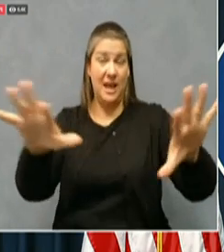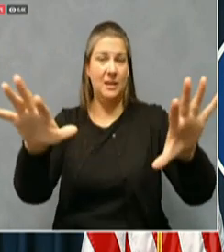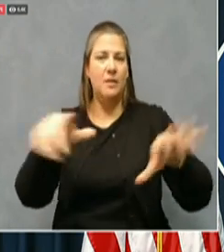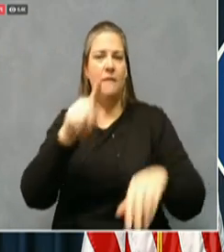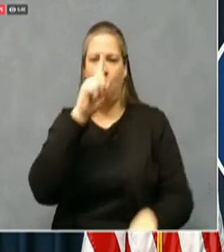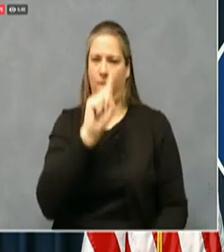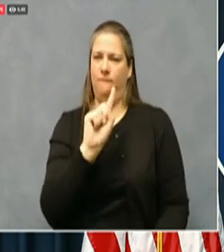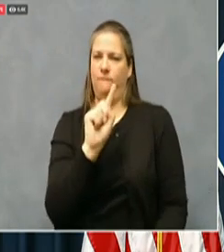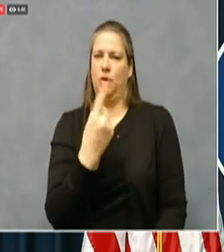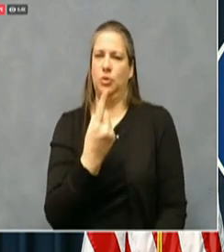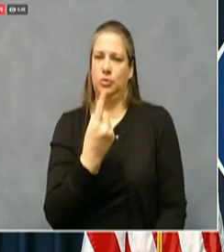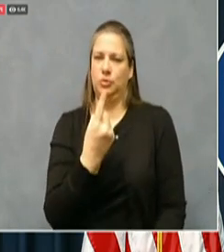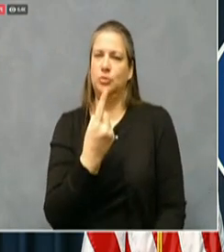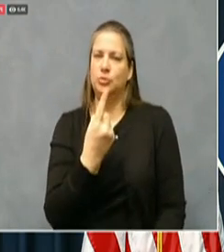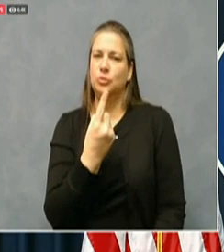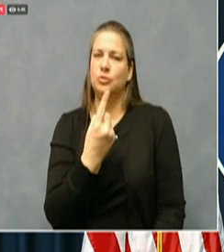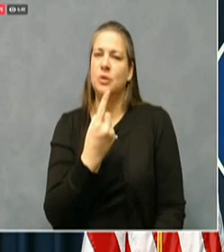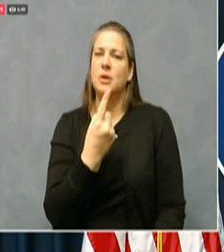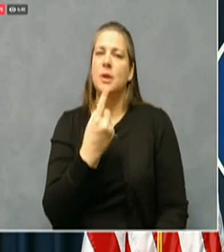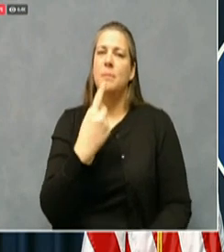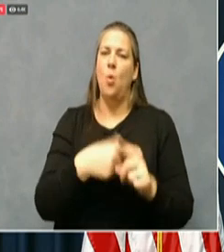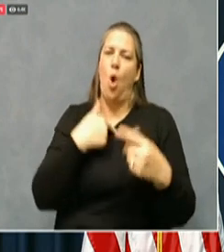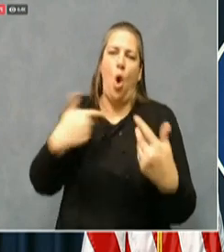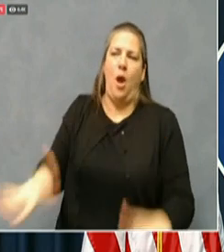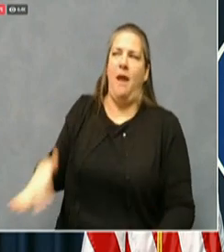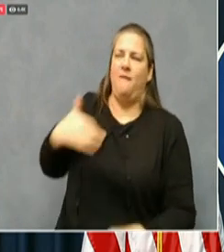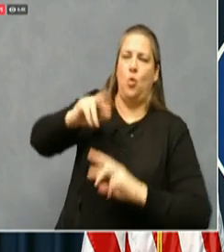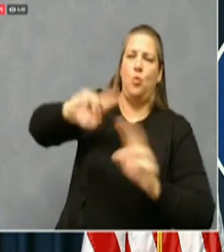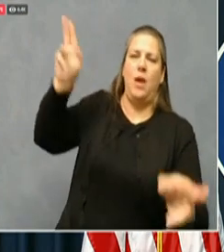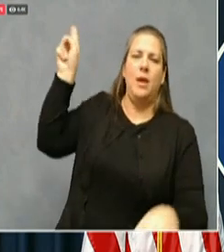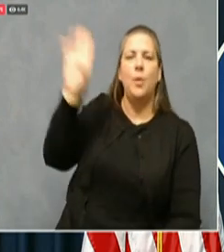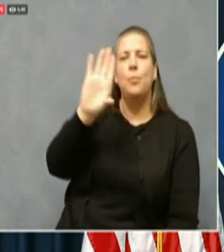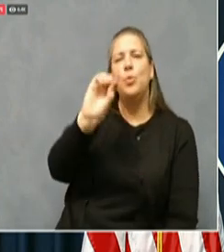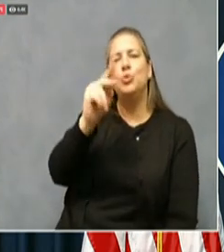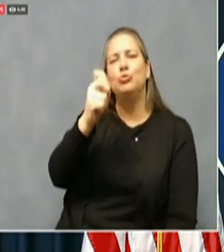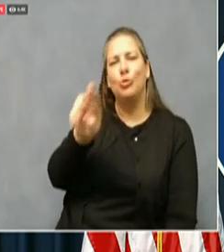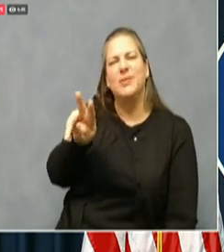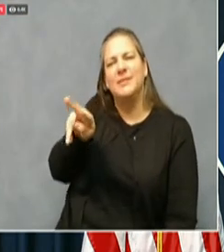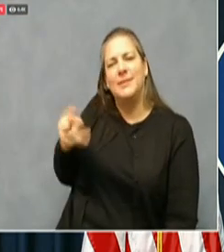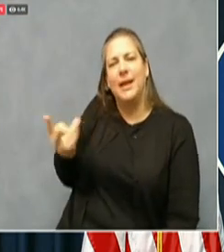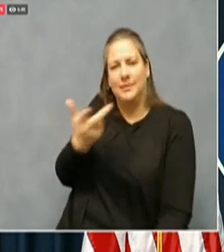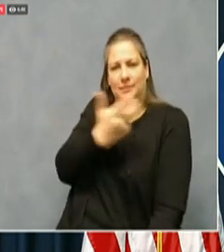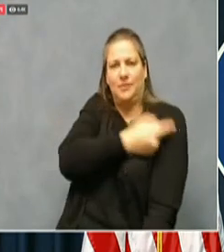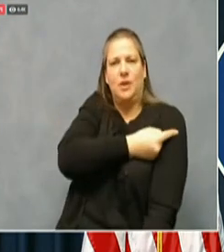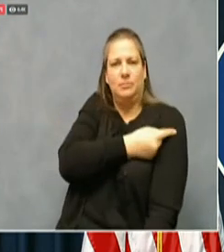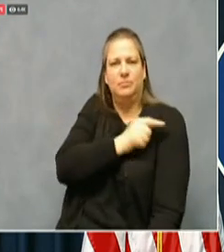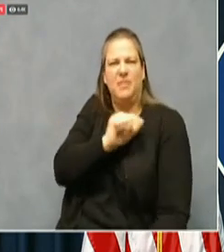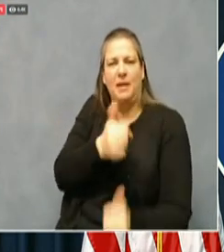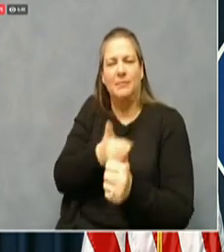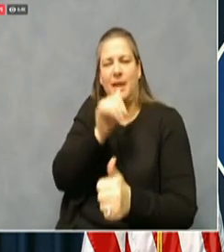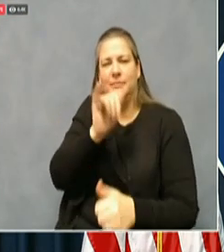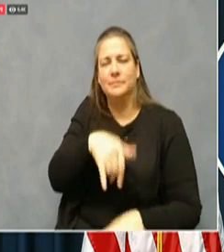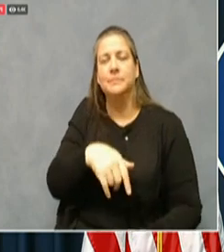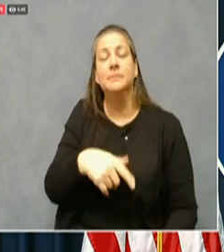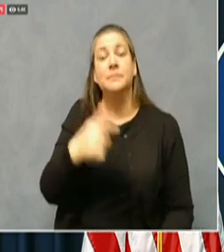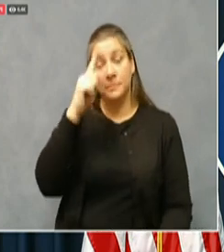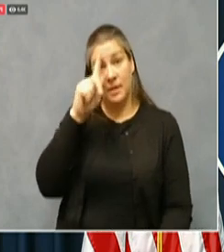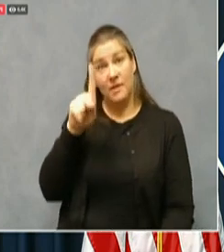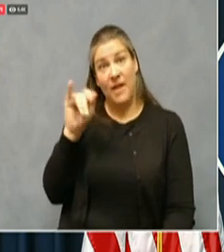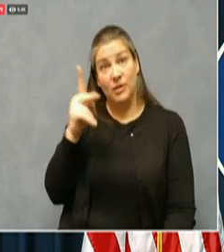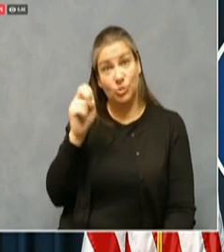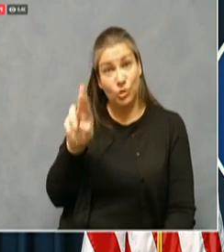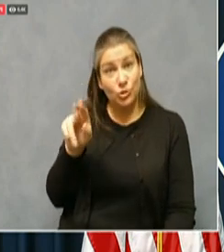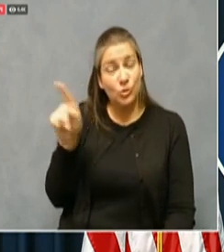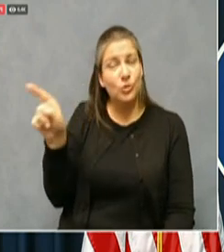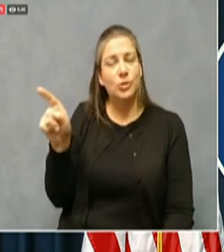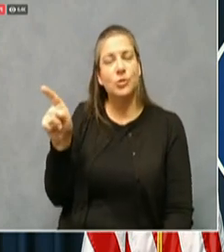booster that that is coming. Uh, but for the numbers we talk about for Pfizer right now, even in the long term care so that if you